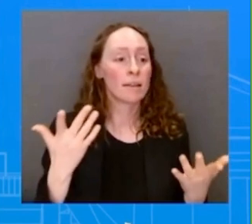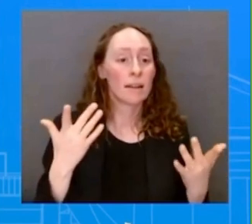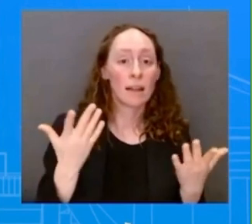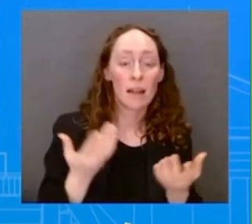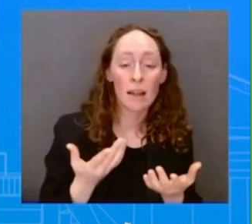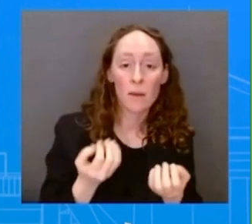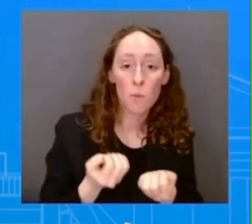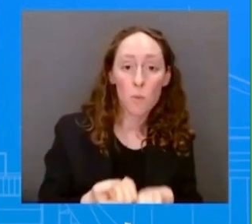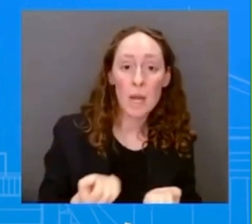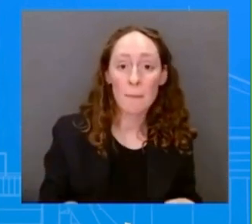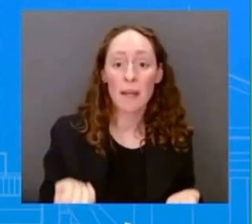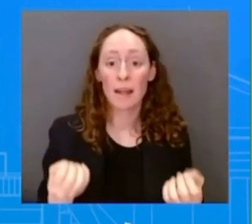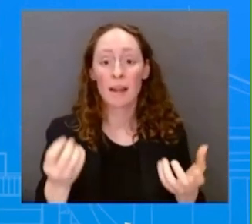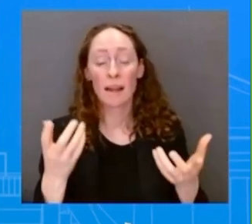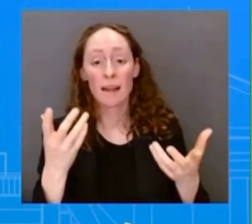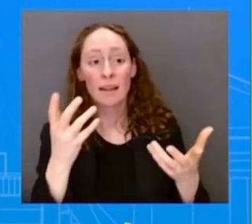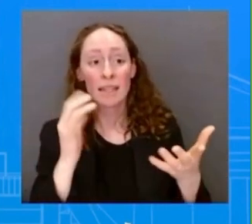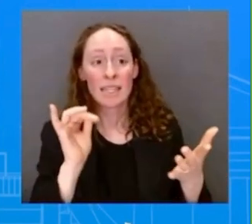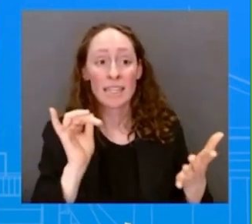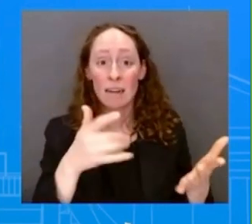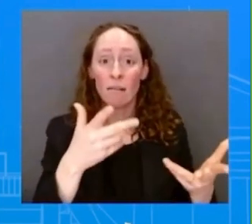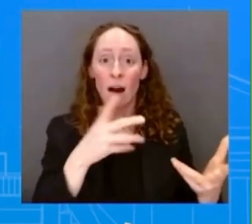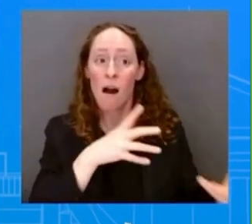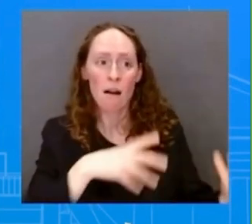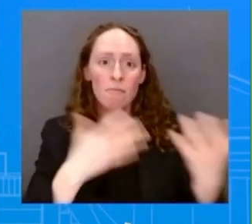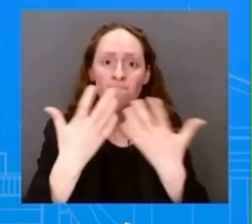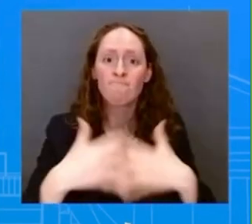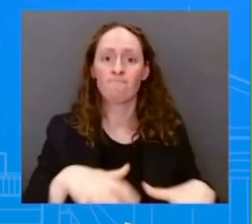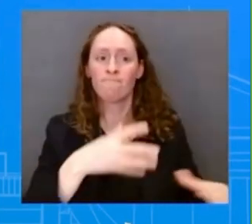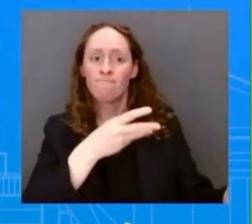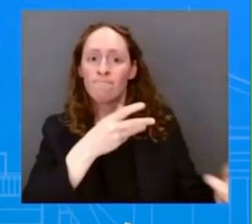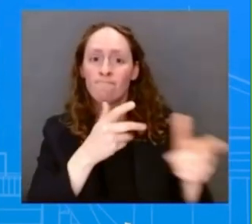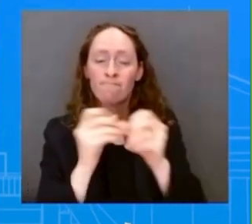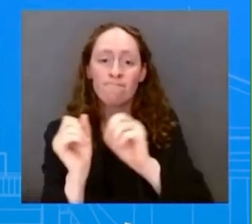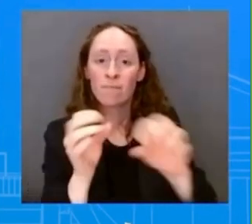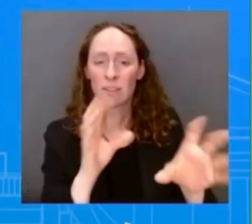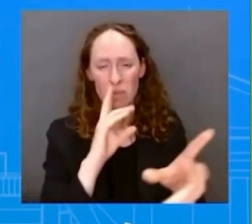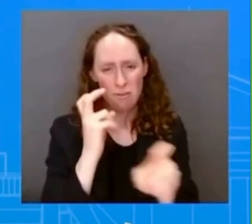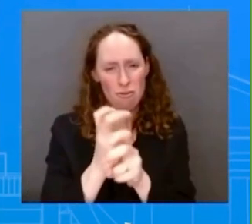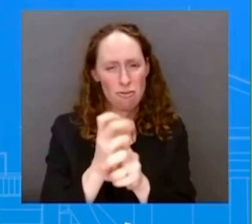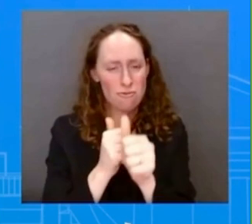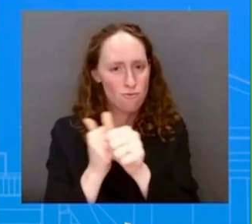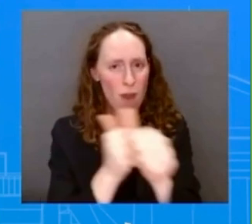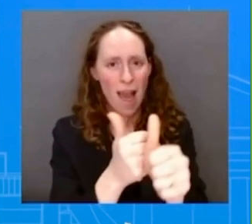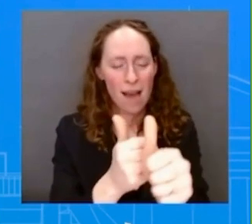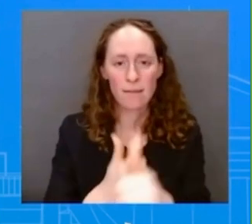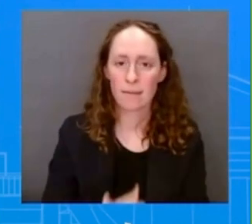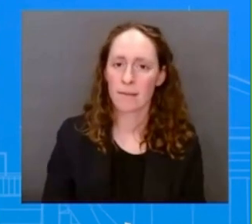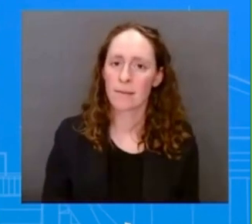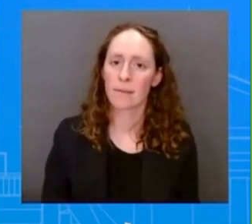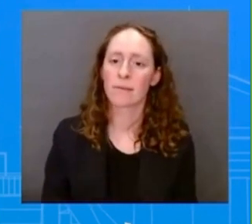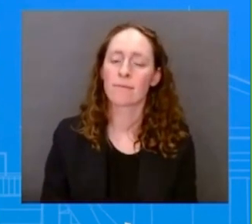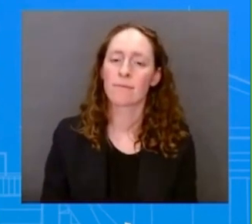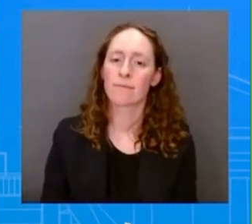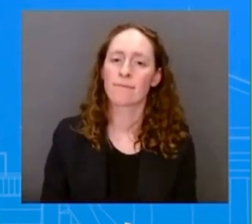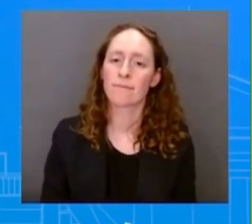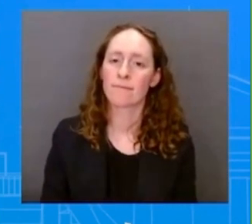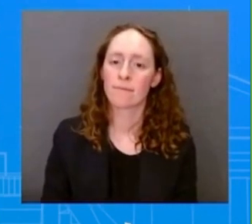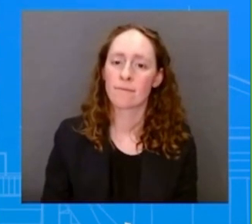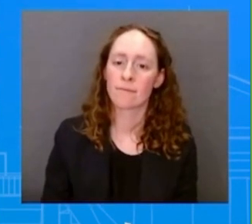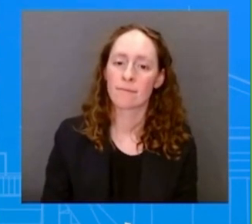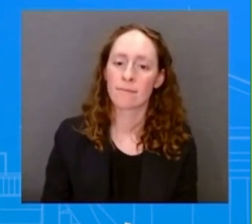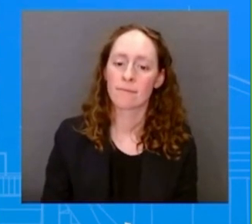you, Karine. Um, I have a, uh, press freedom follow-up on the president's democracy remarks and then I'd like to ask you about fentanyl in China.